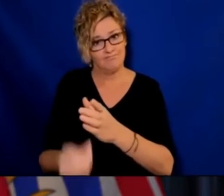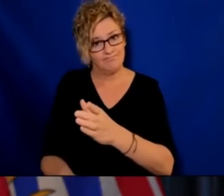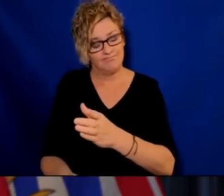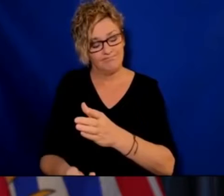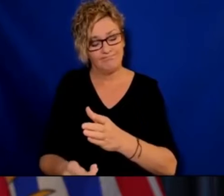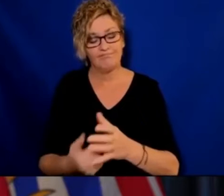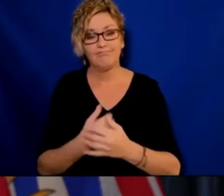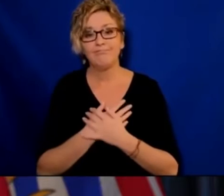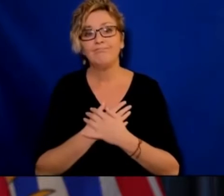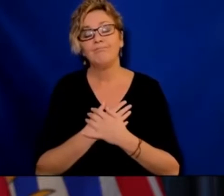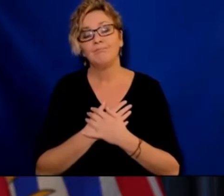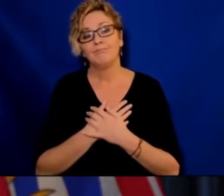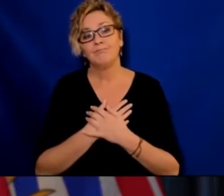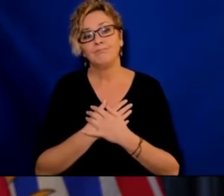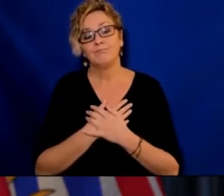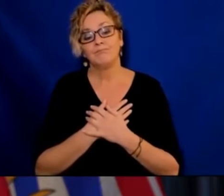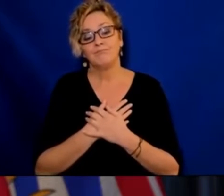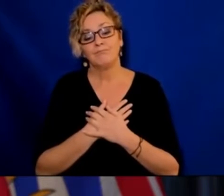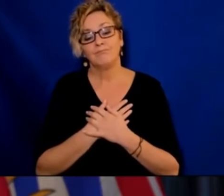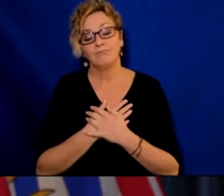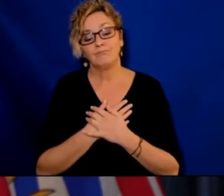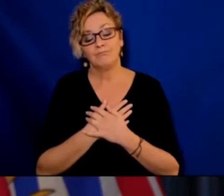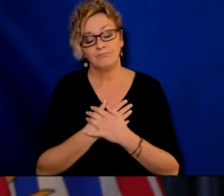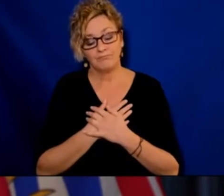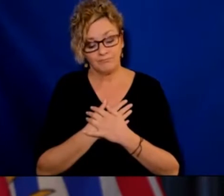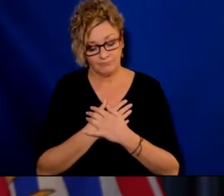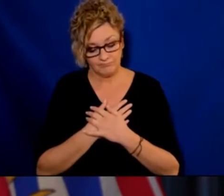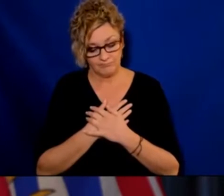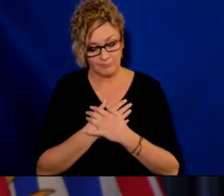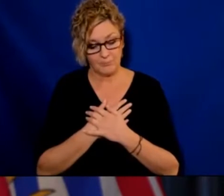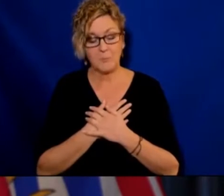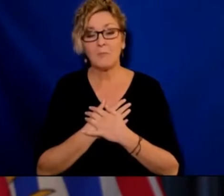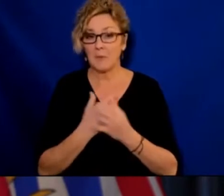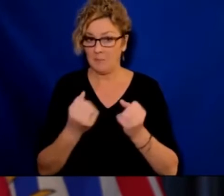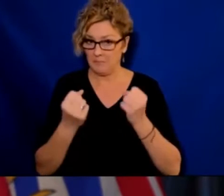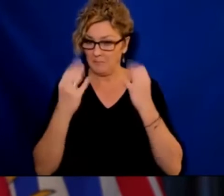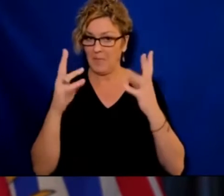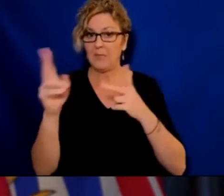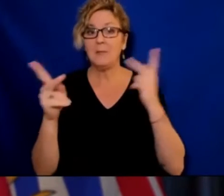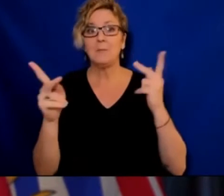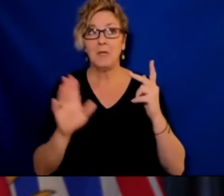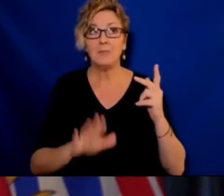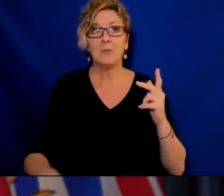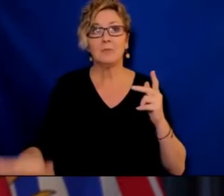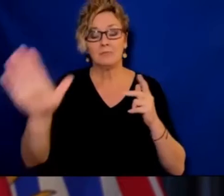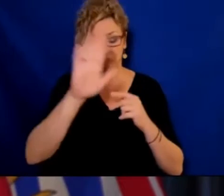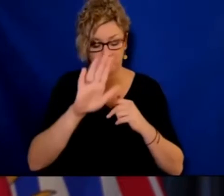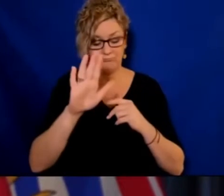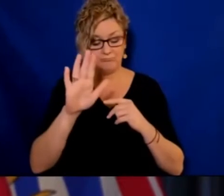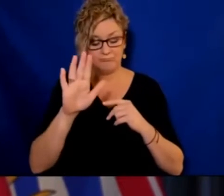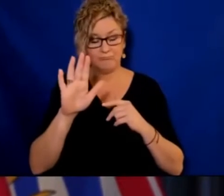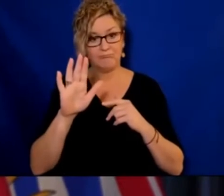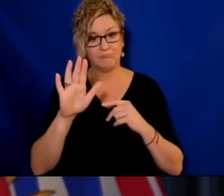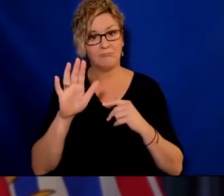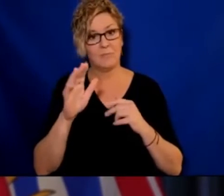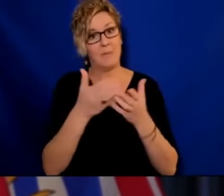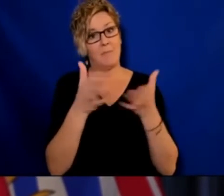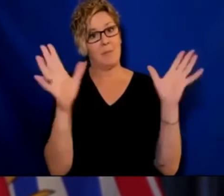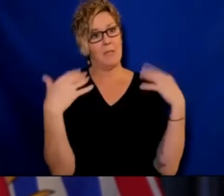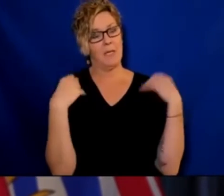We continue to have a large number of people under active public health monitoring, 10,928 people.